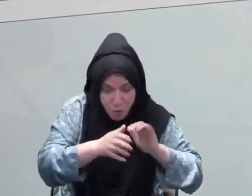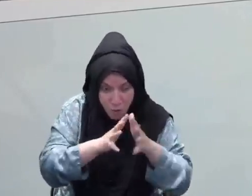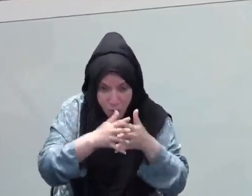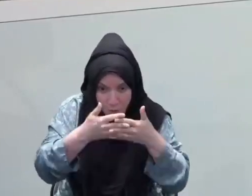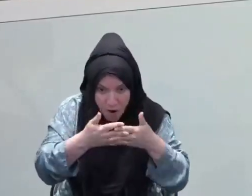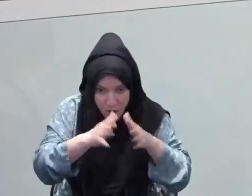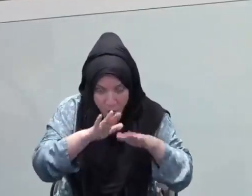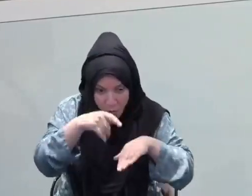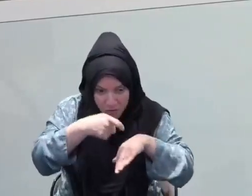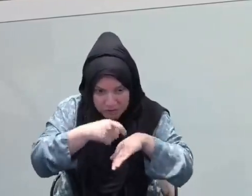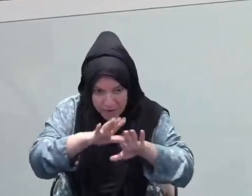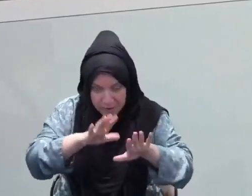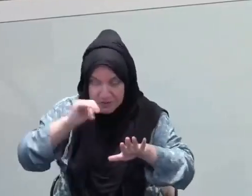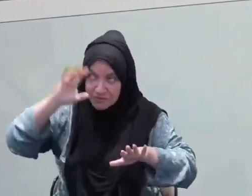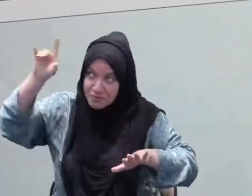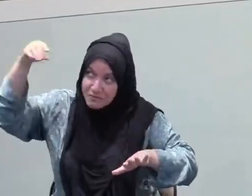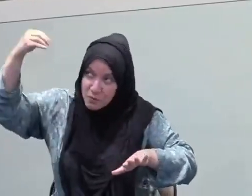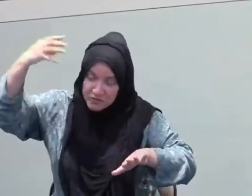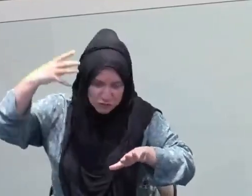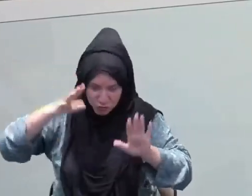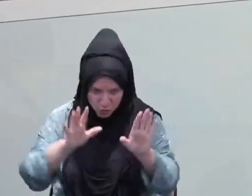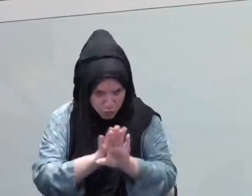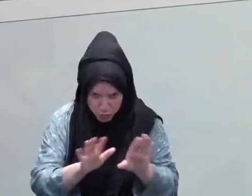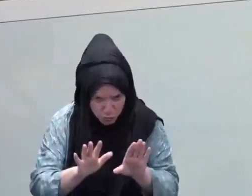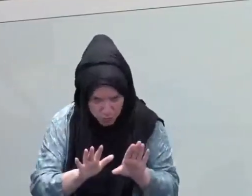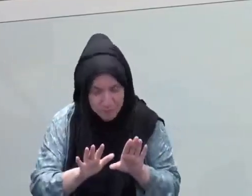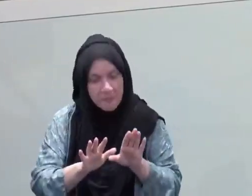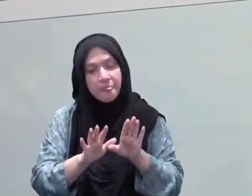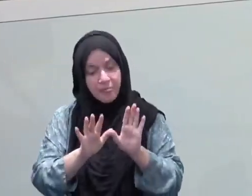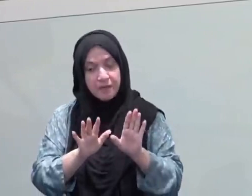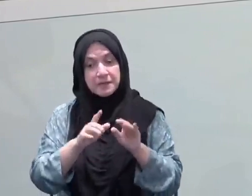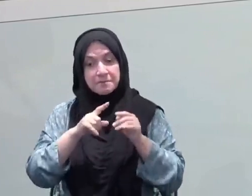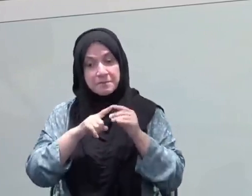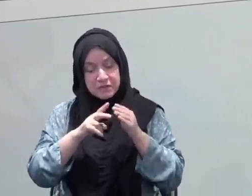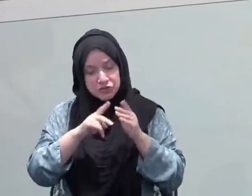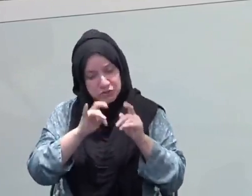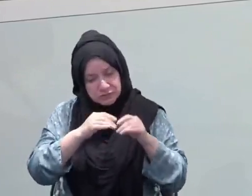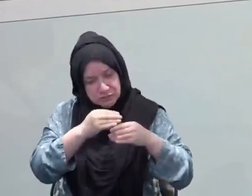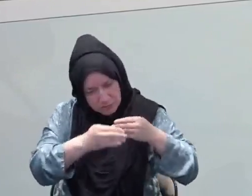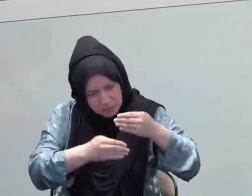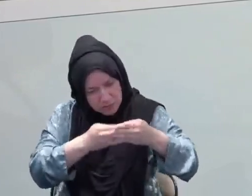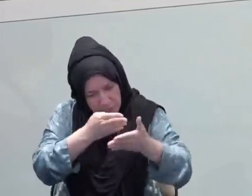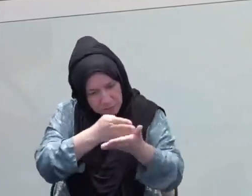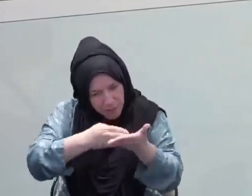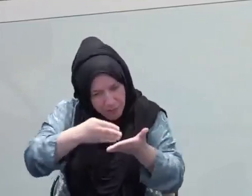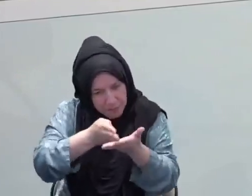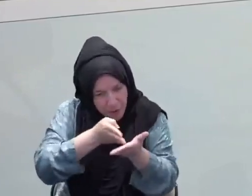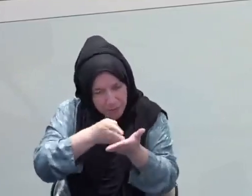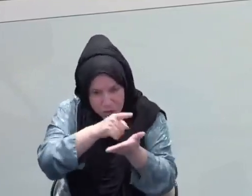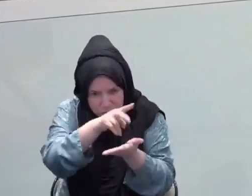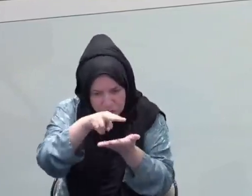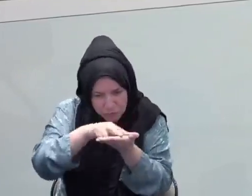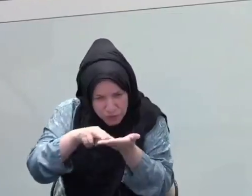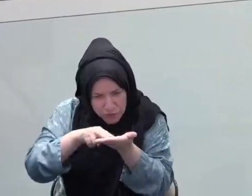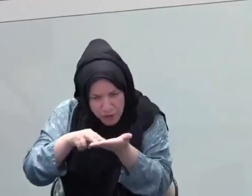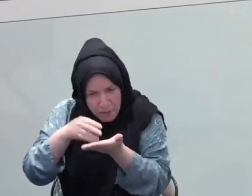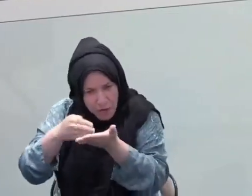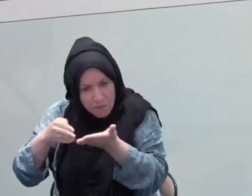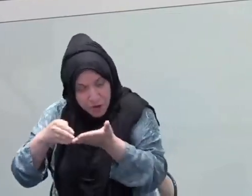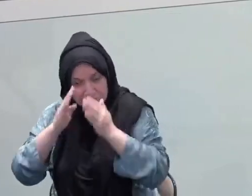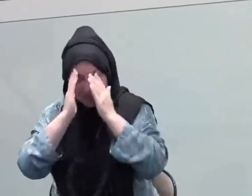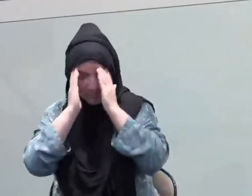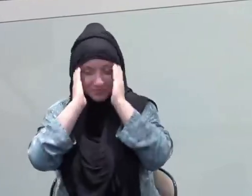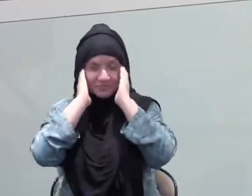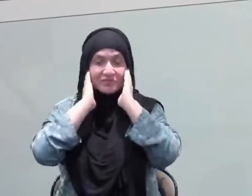Alladhi unzira fihi al-Qur'an. And you have a chance to get closer to your Lord than you've ever been